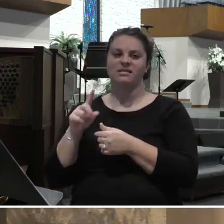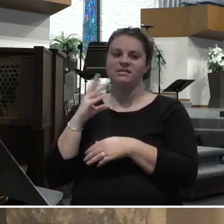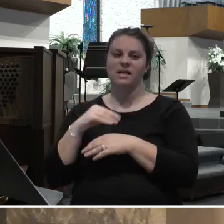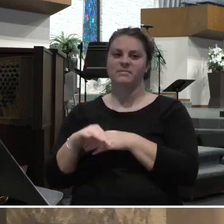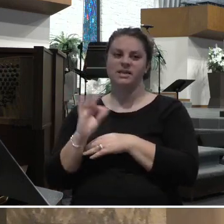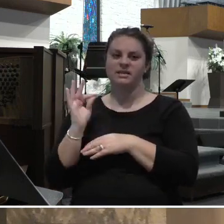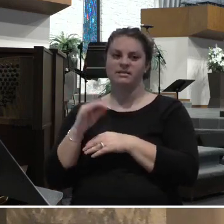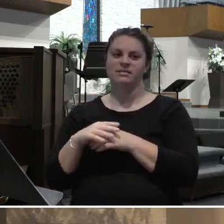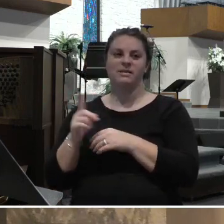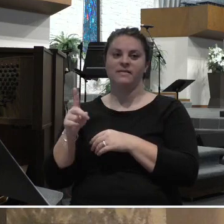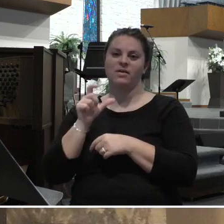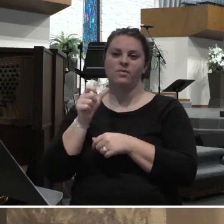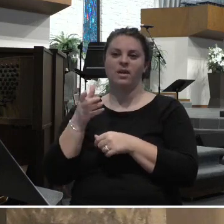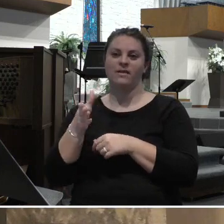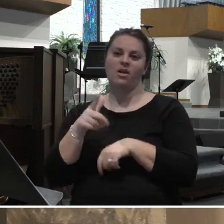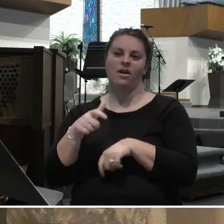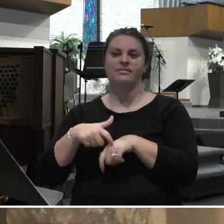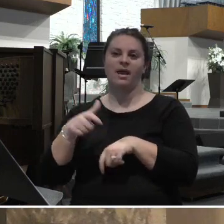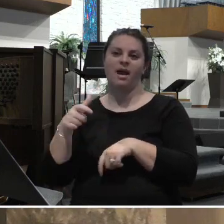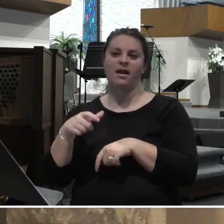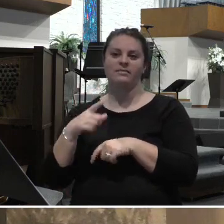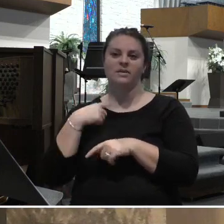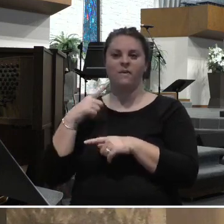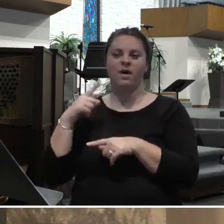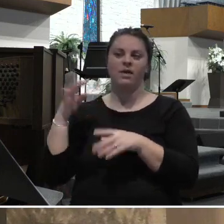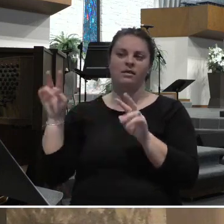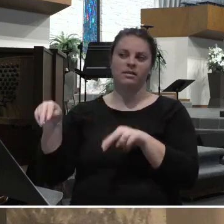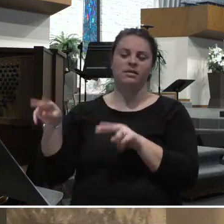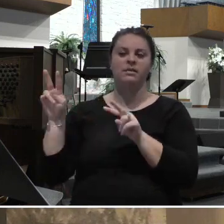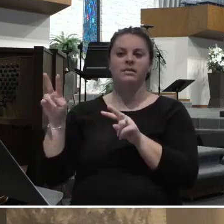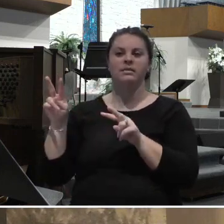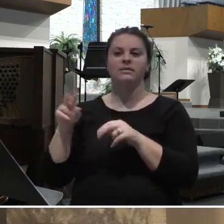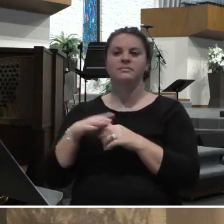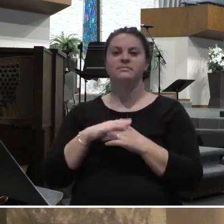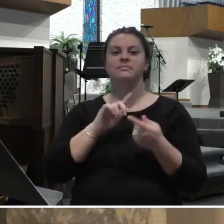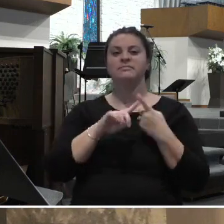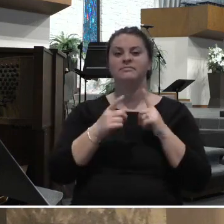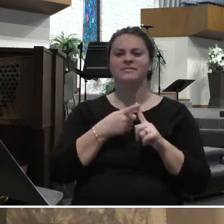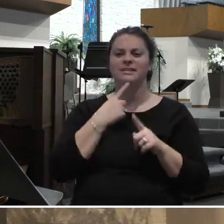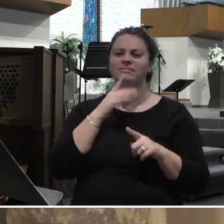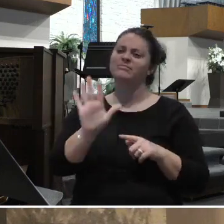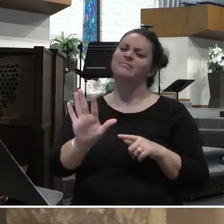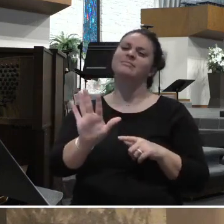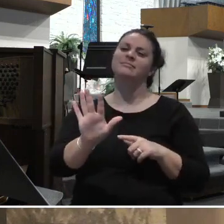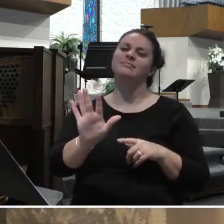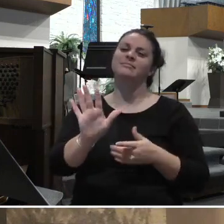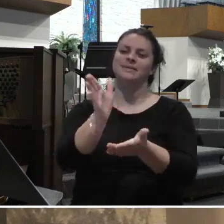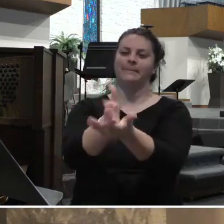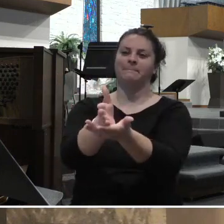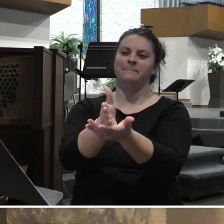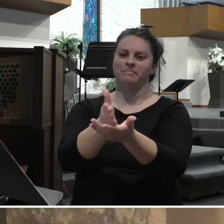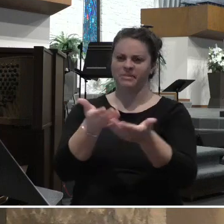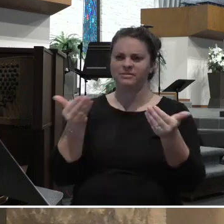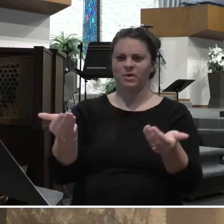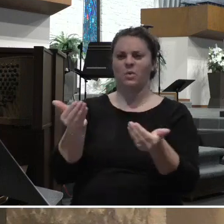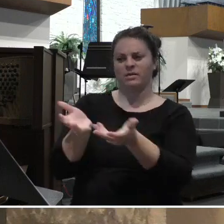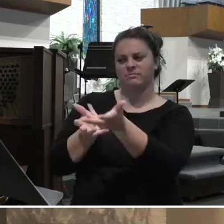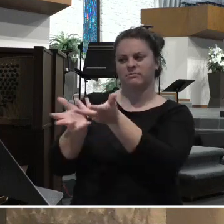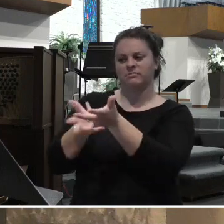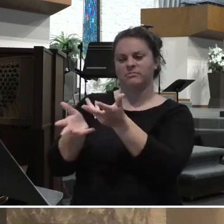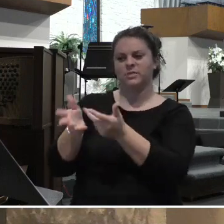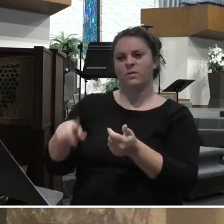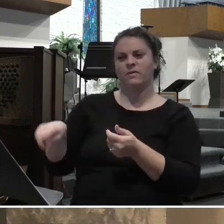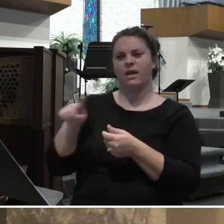coffee? And so we started doing that in January one year. And so we got to know these day workers, and we got to know also the